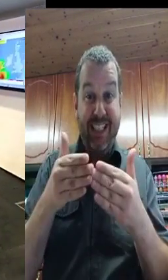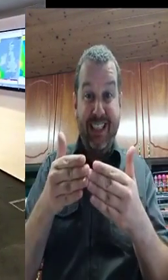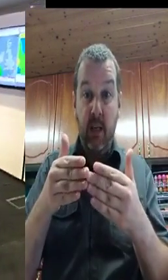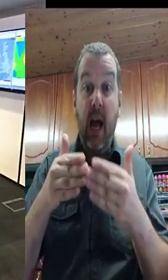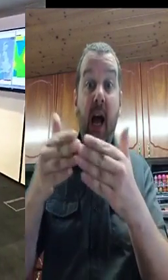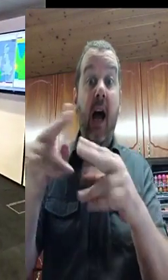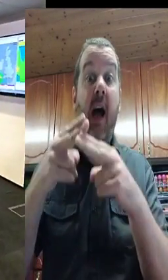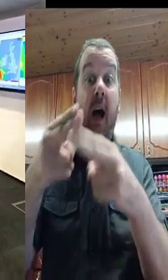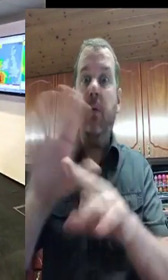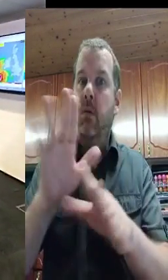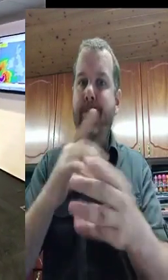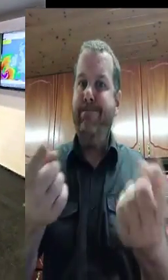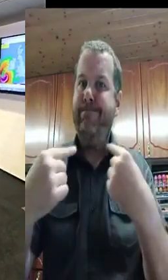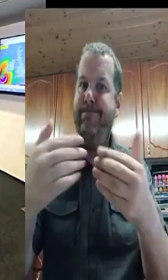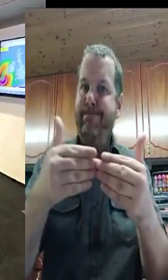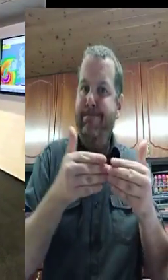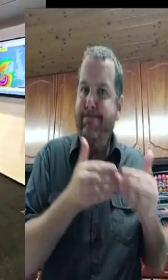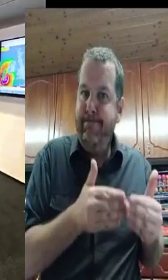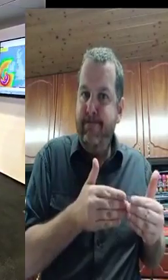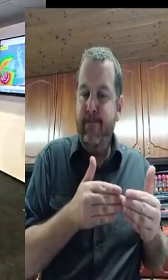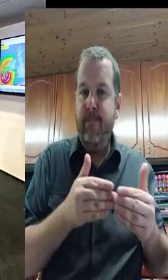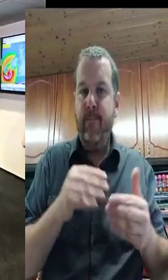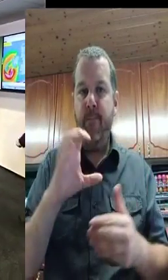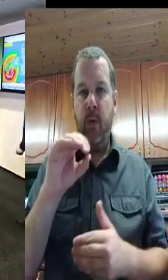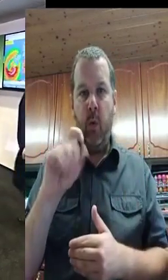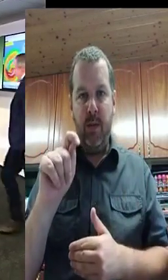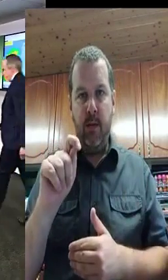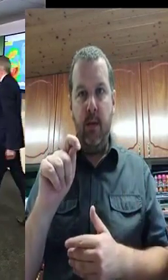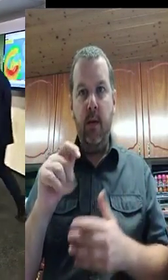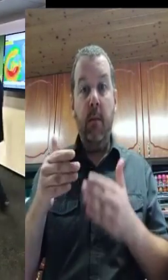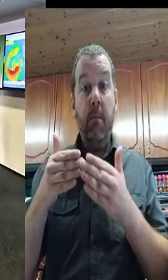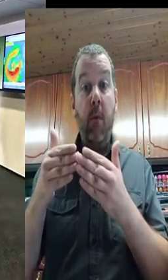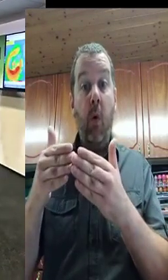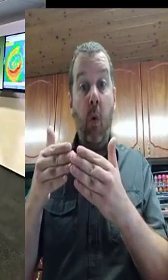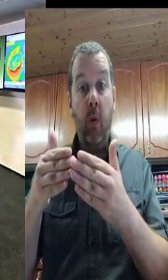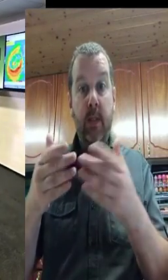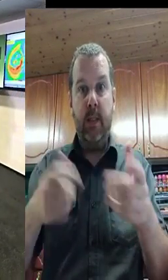speak then about ESB and safety in relation to ESB and predictor.